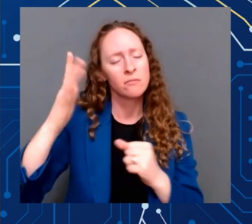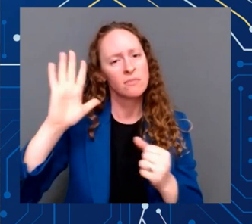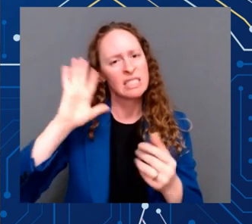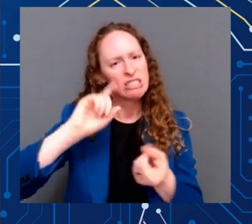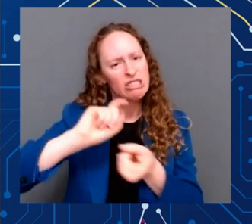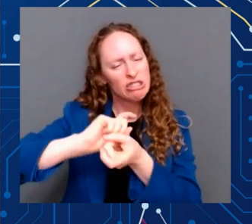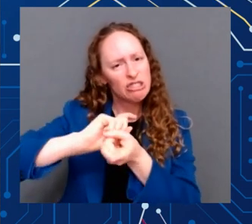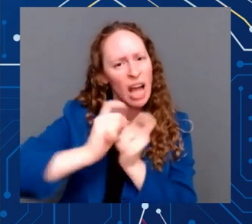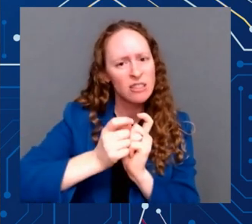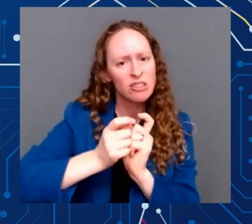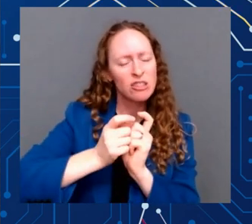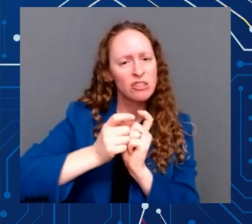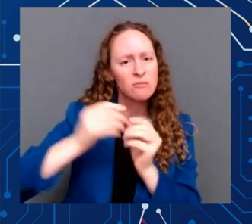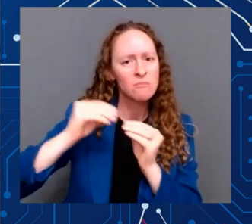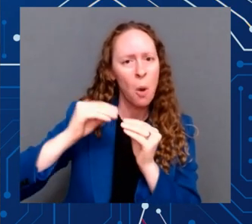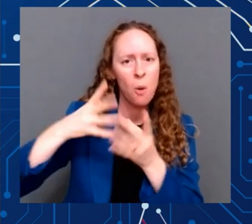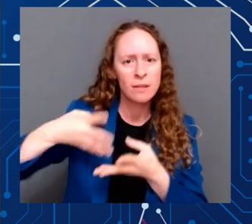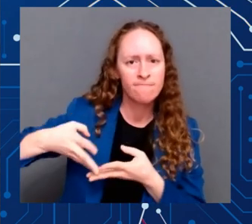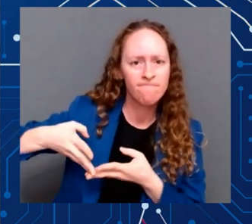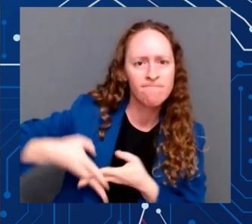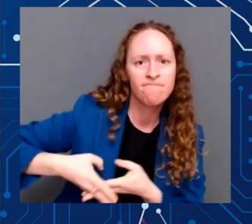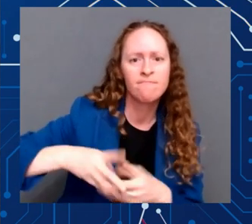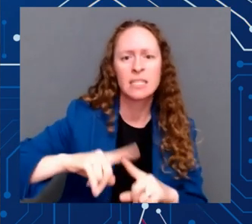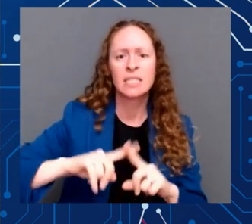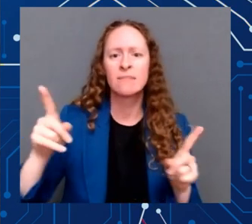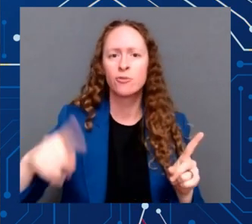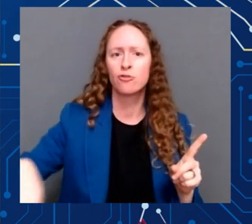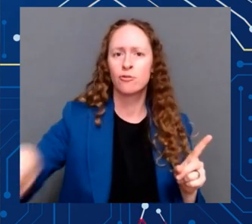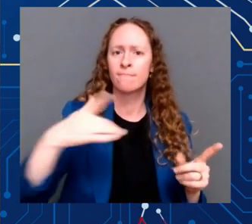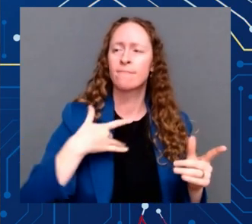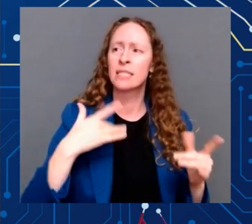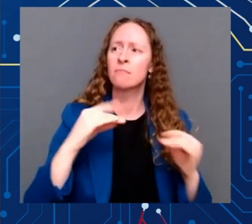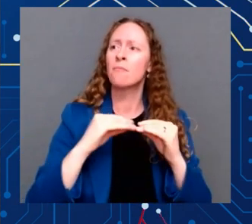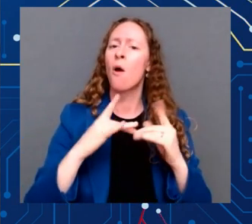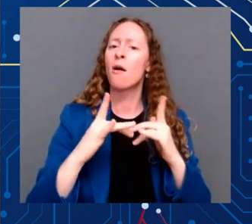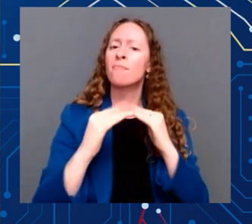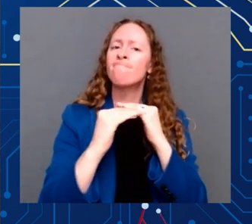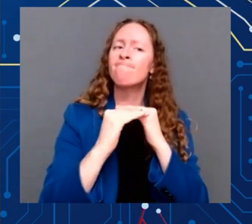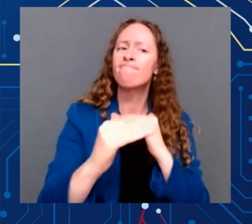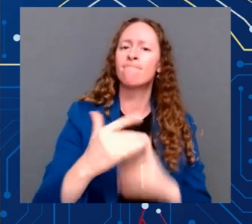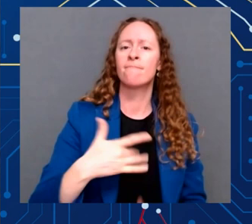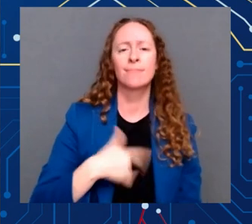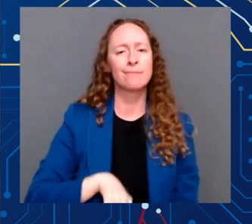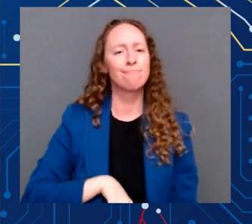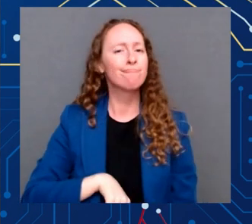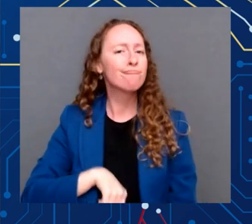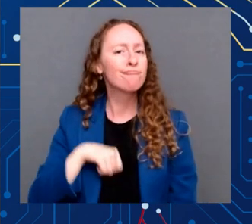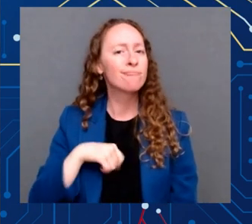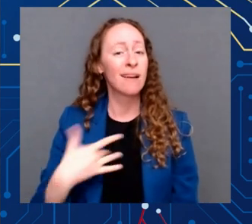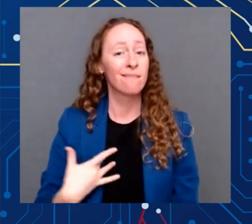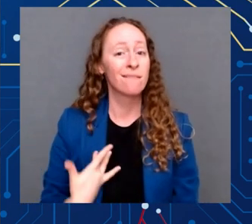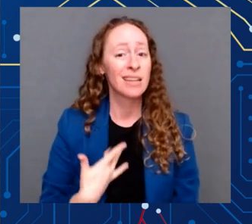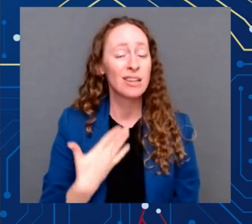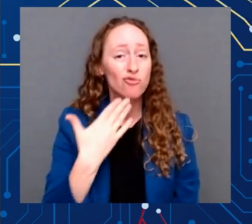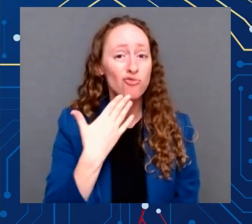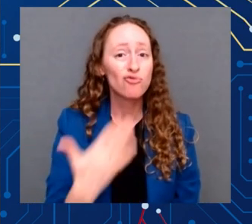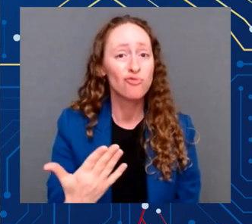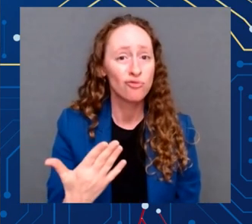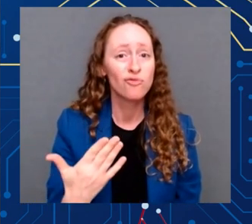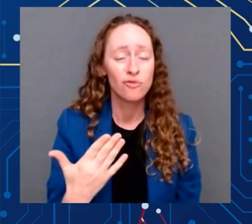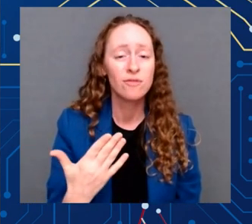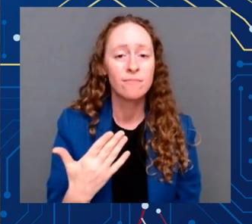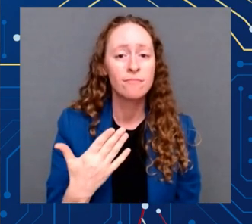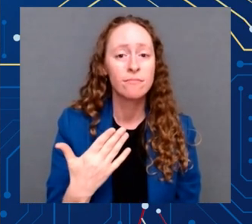and pride in our lives and our nation, or change that weakens us so that people are left